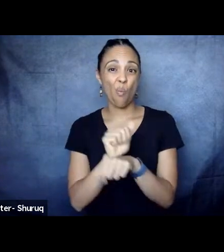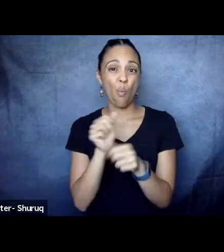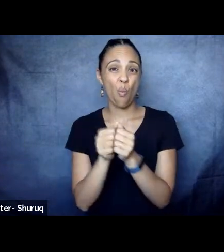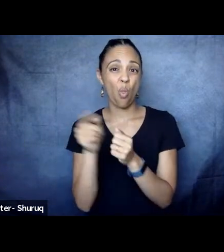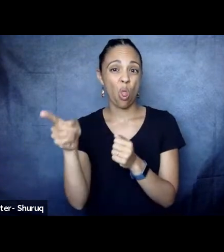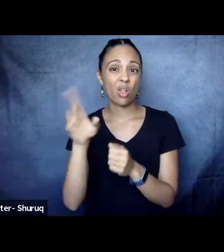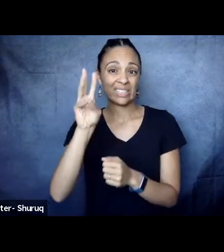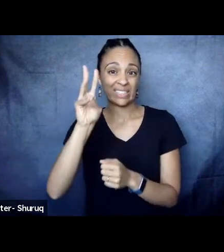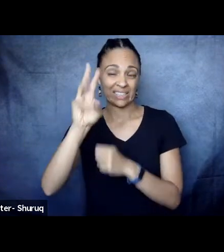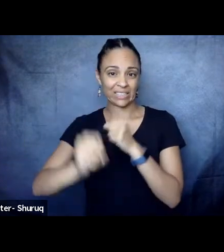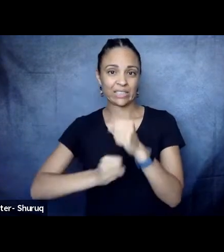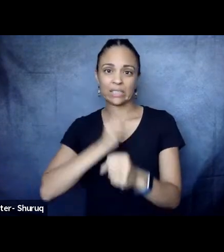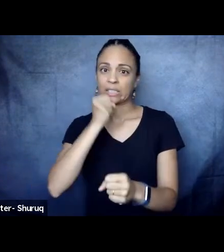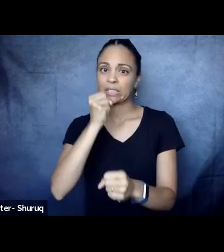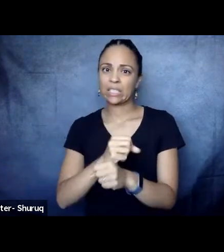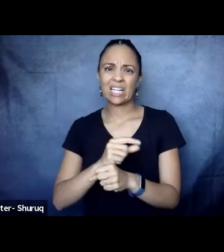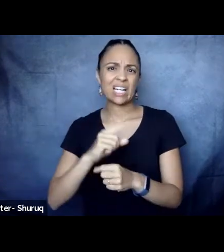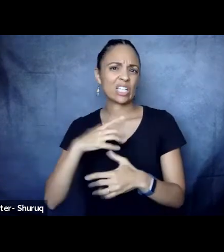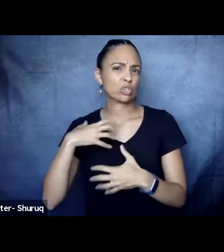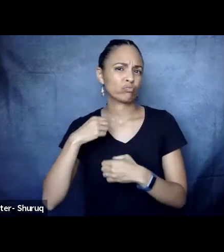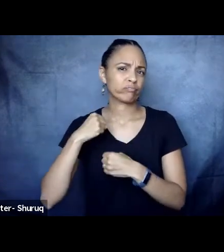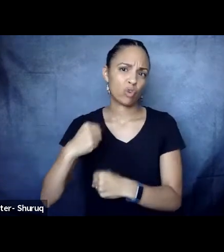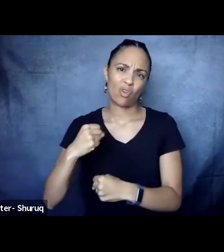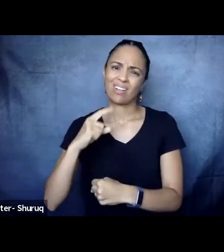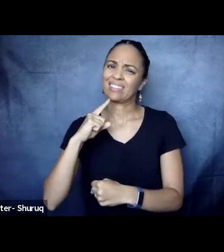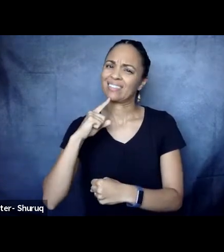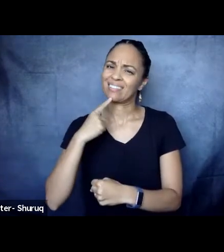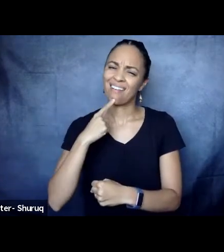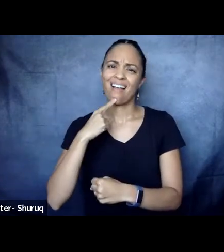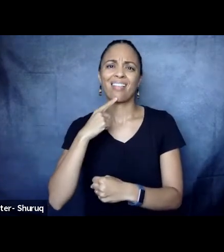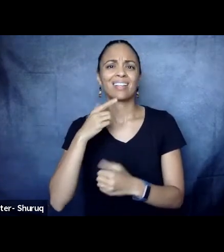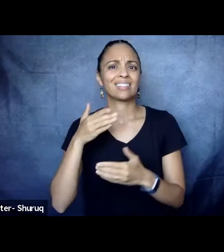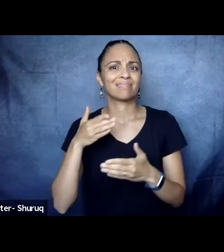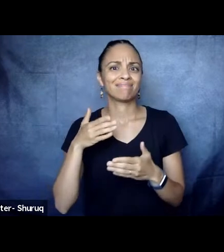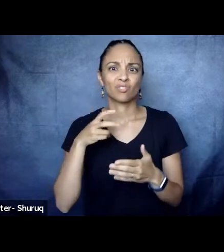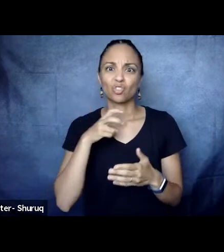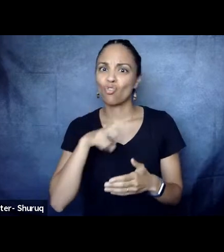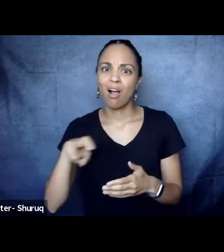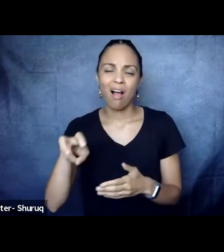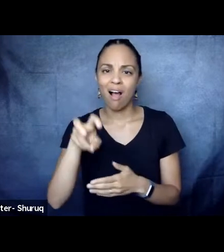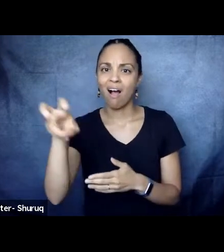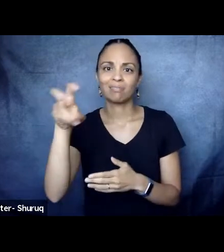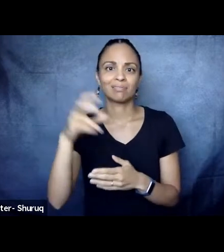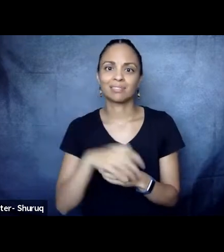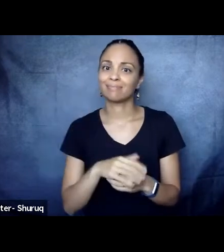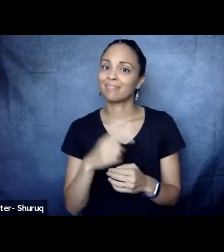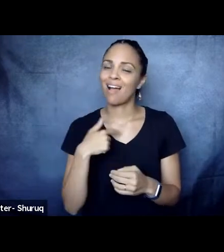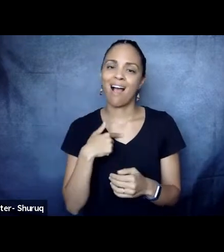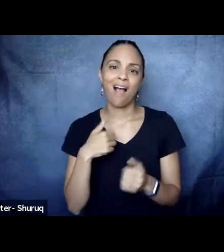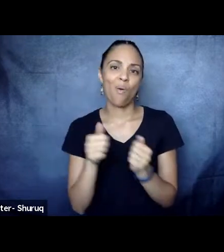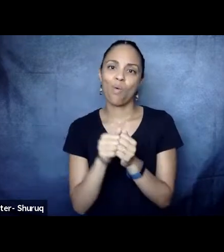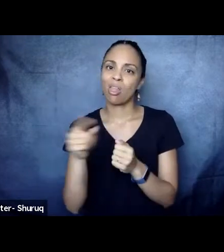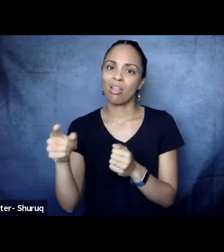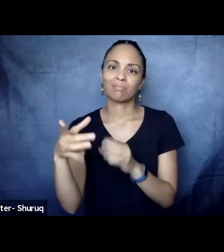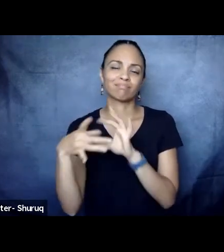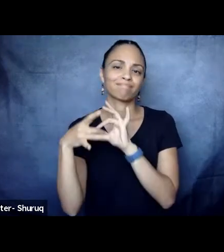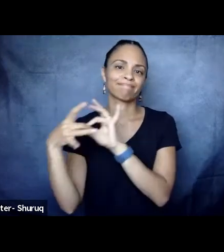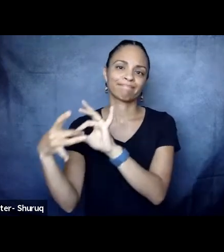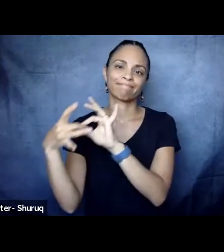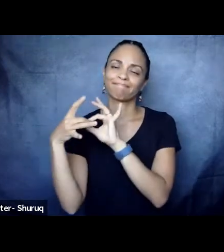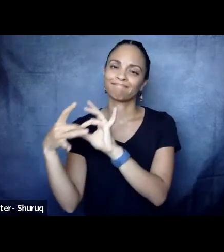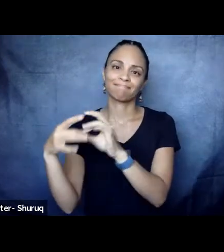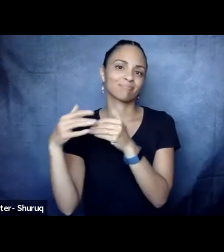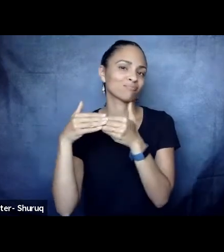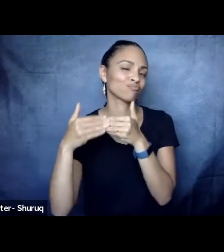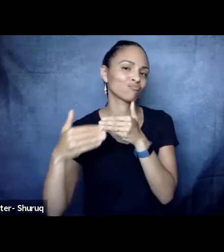in the studio, on the road. And I'm a Bush woman forever, for life, for life. So she asked